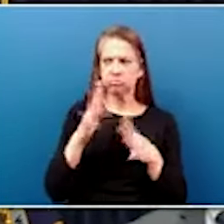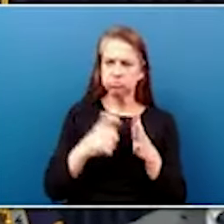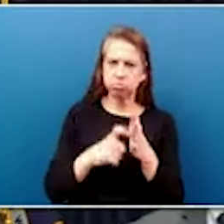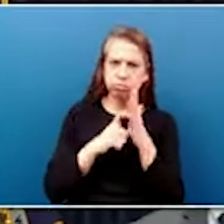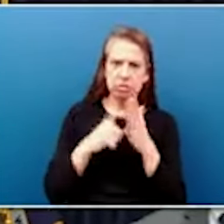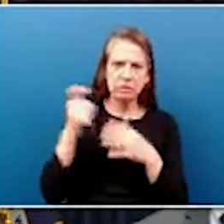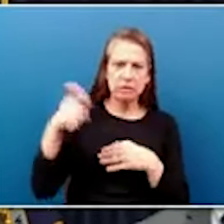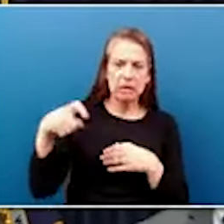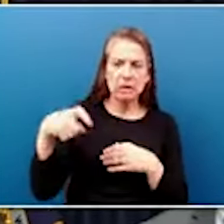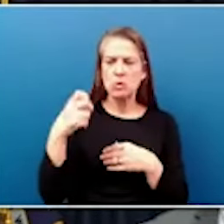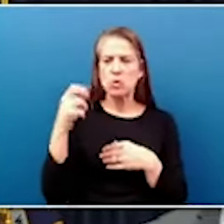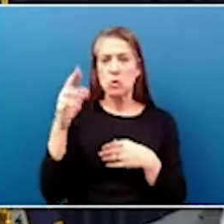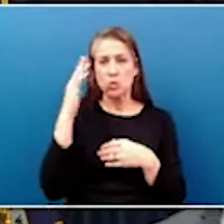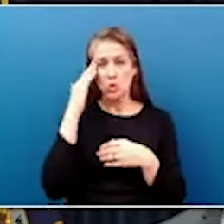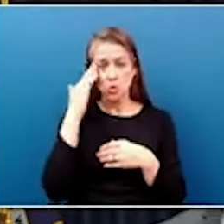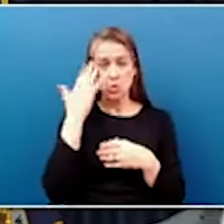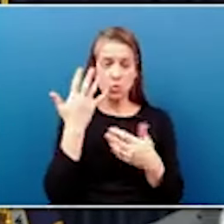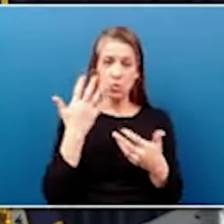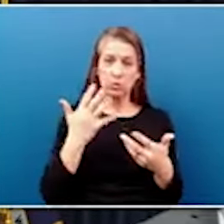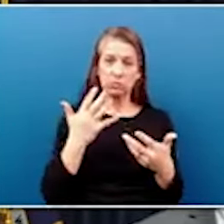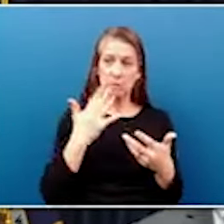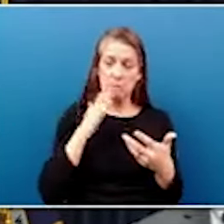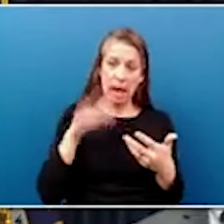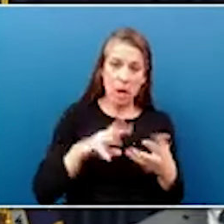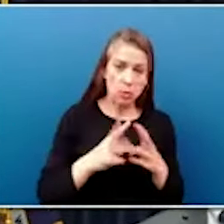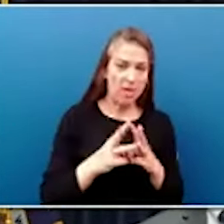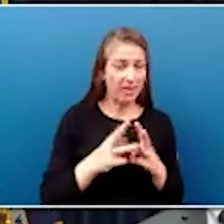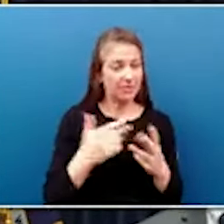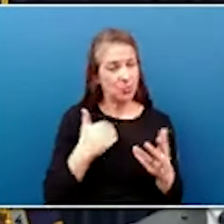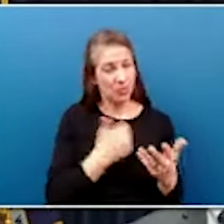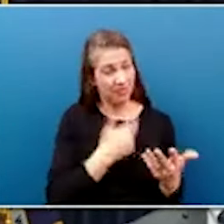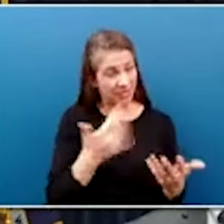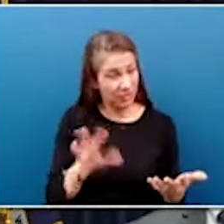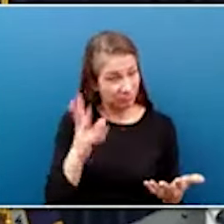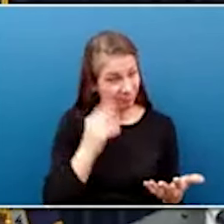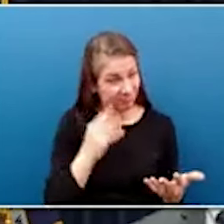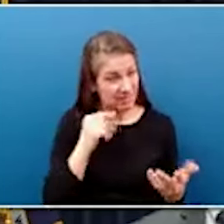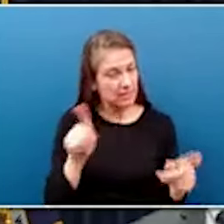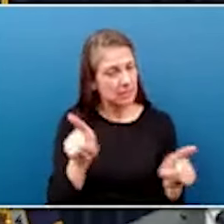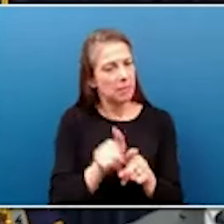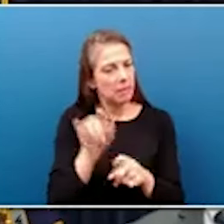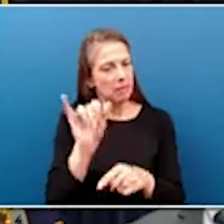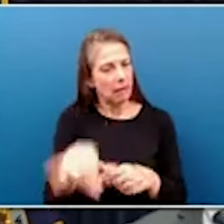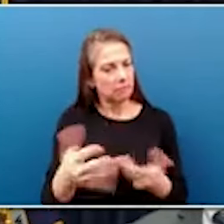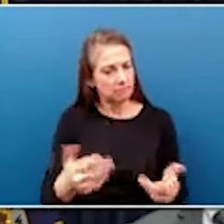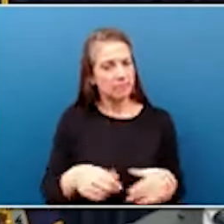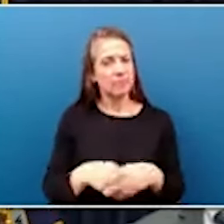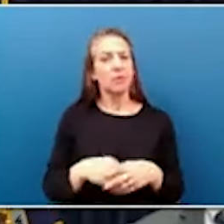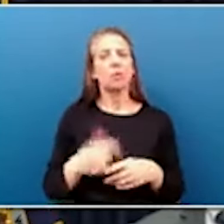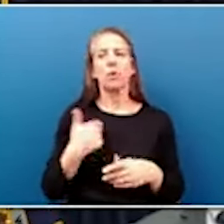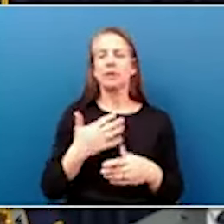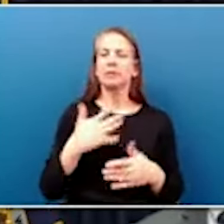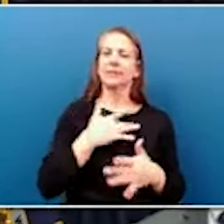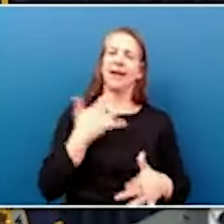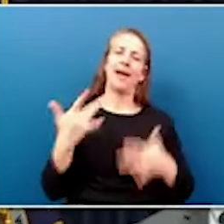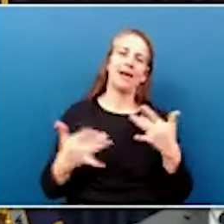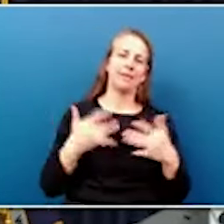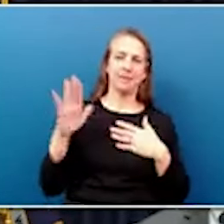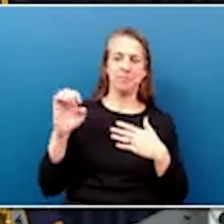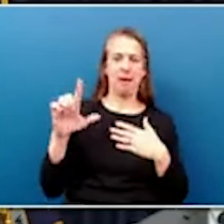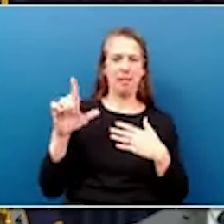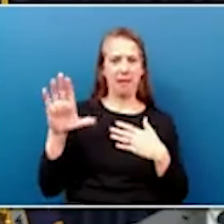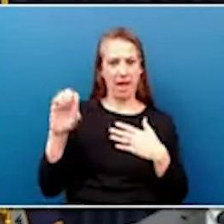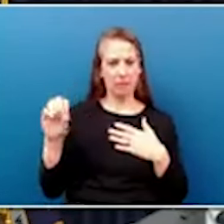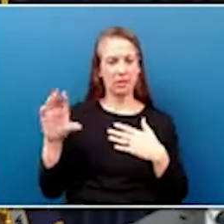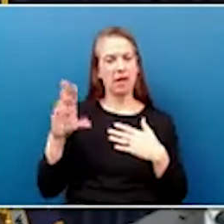sadly know way too much about. We're so excited about this opportunity for Bell County and our great Kentucky workers. Now I'll turn it